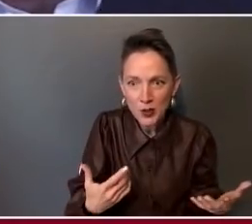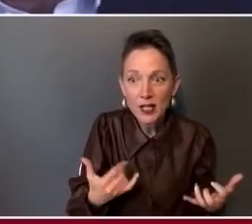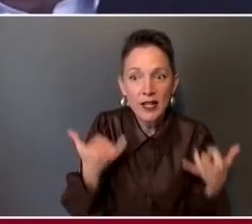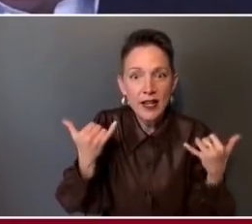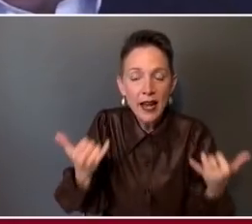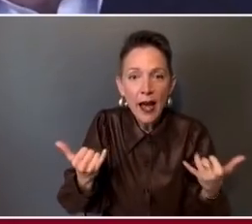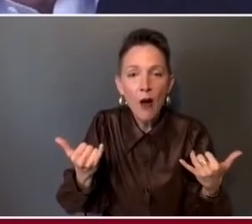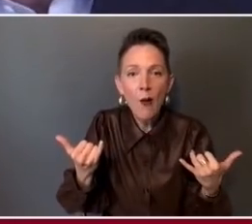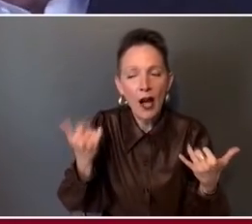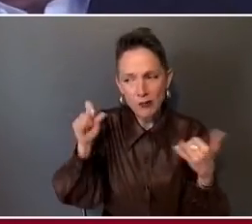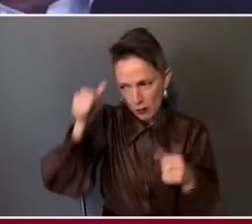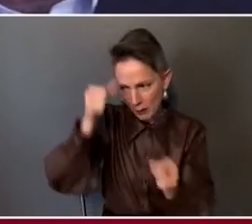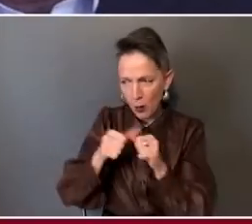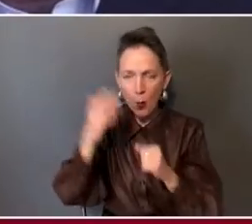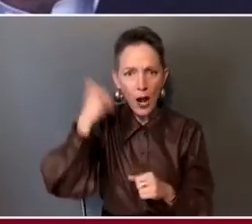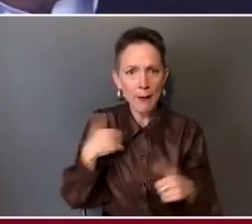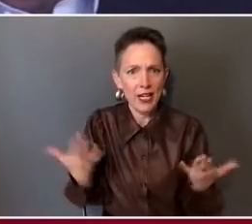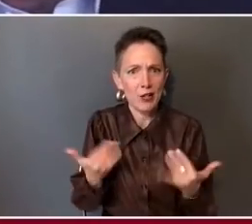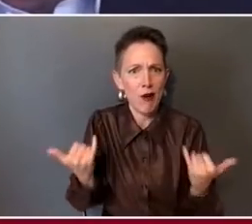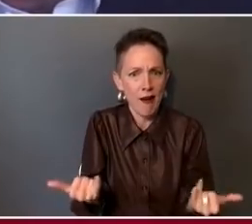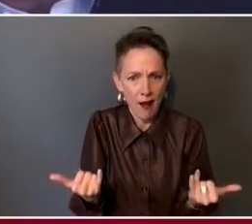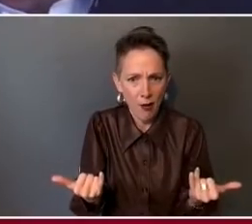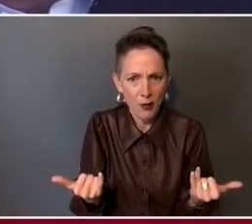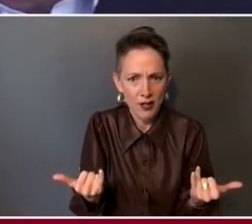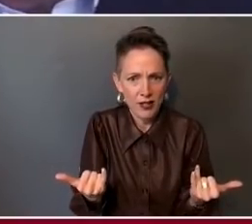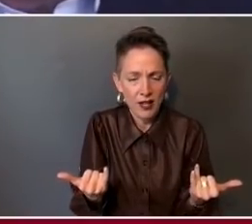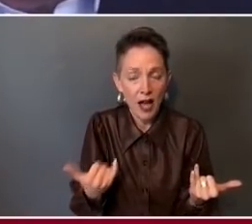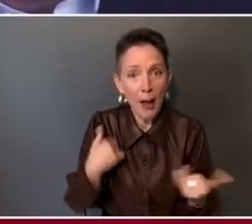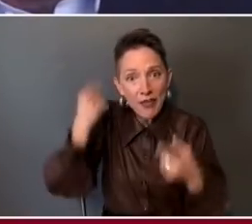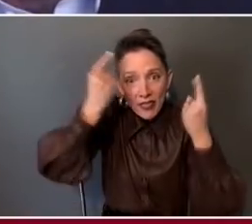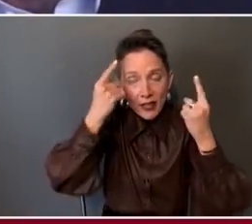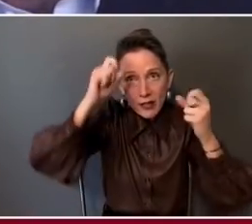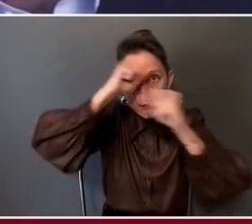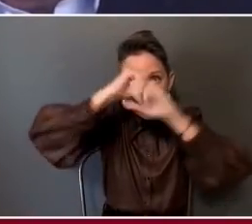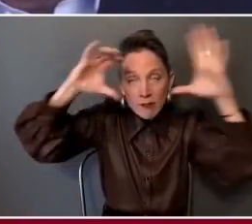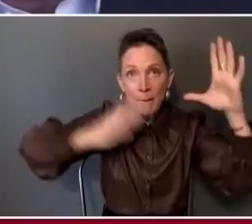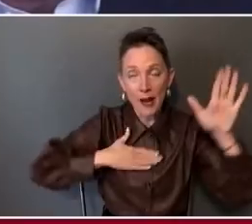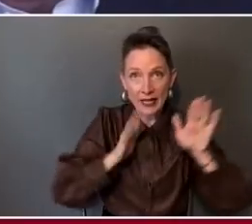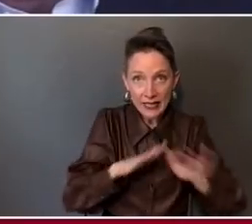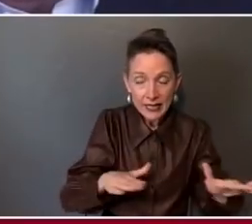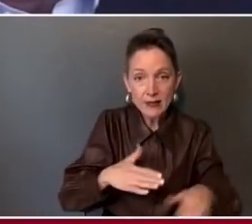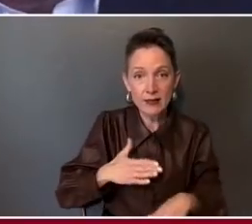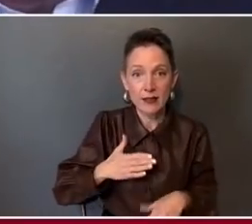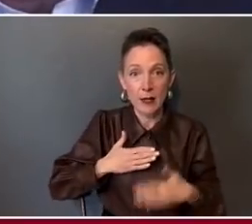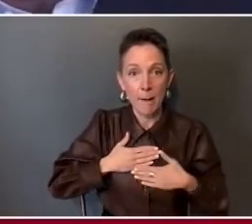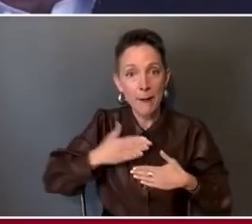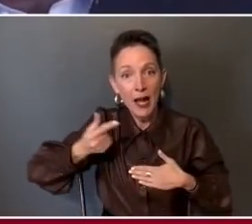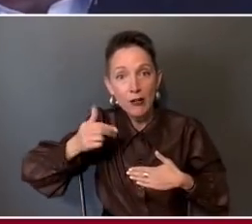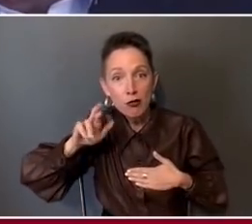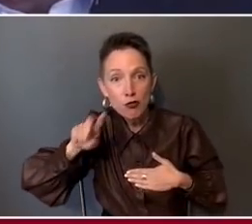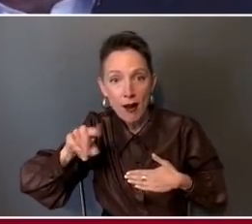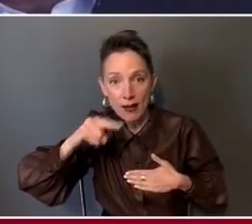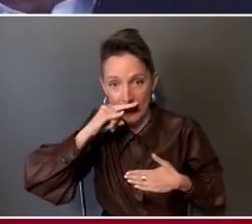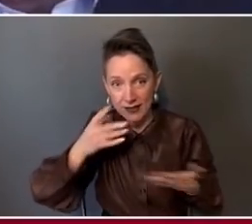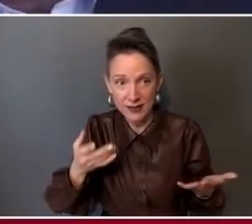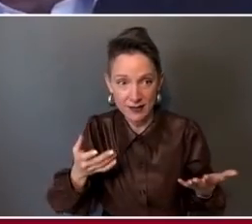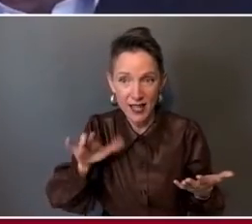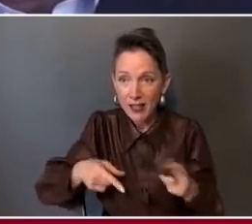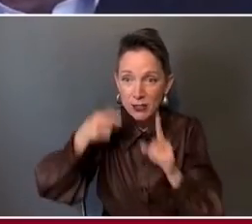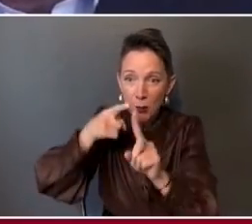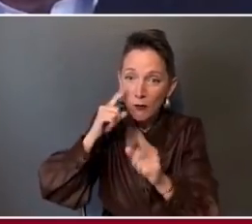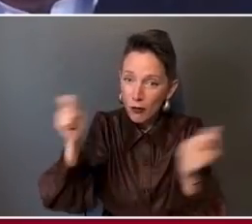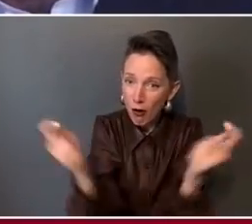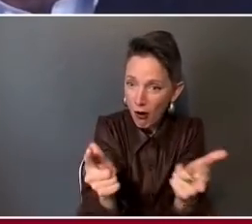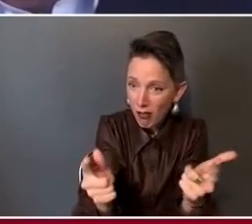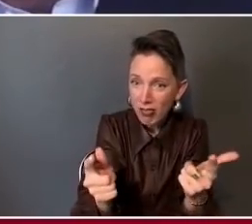this and why I'm on this screen right now. This is about my kids and grandkids. And this is for all of us. You know, what are we doing to make the world a better